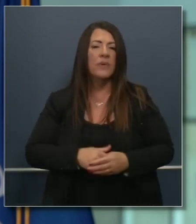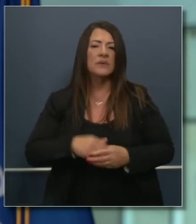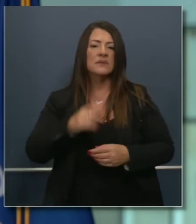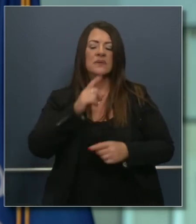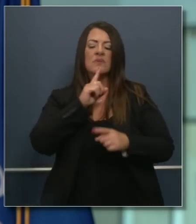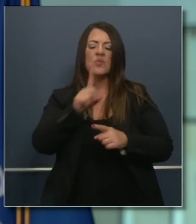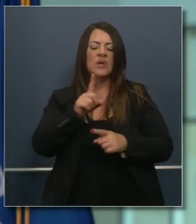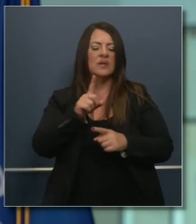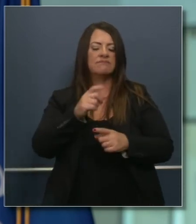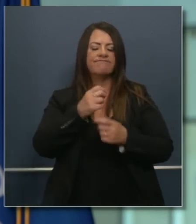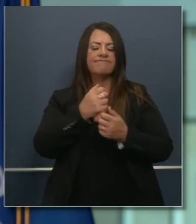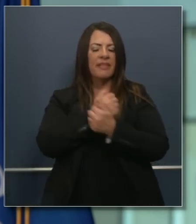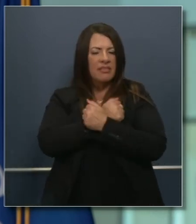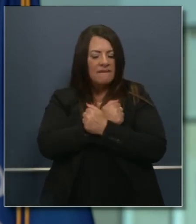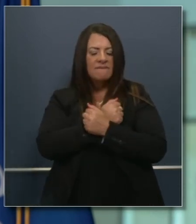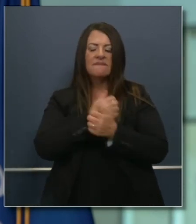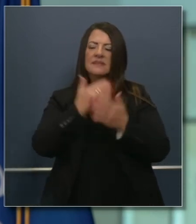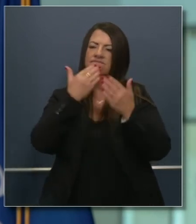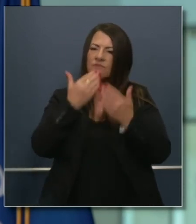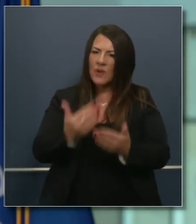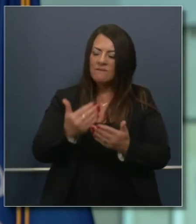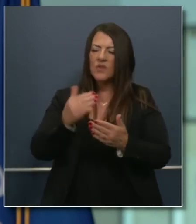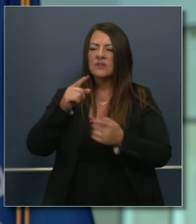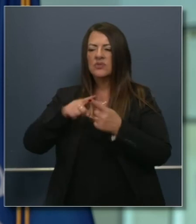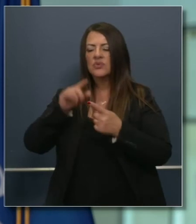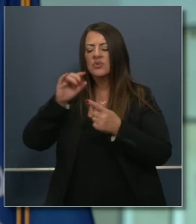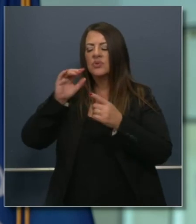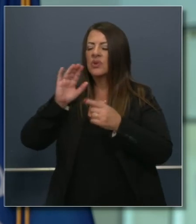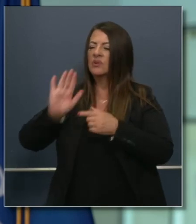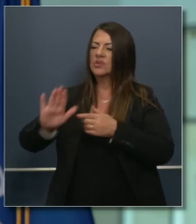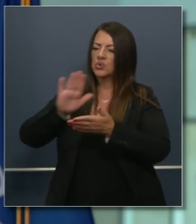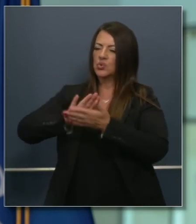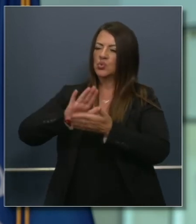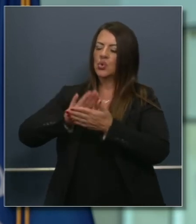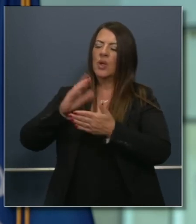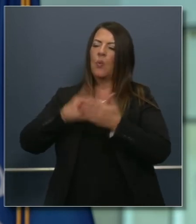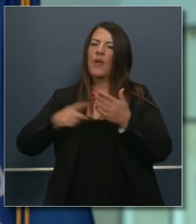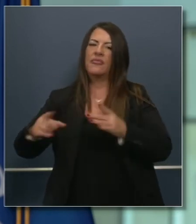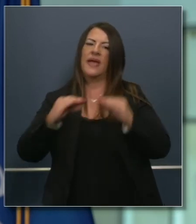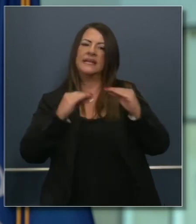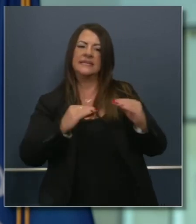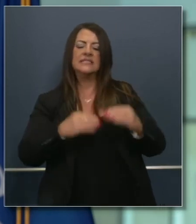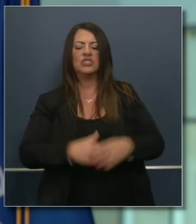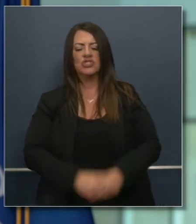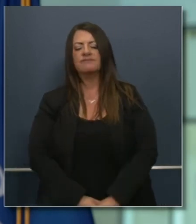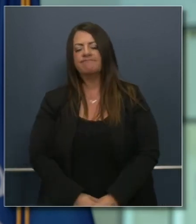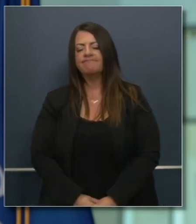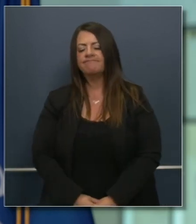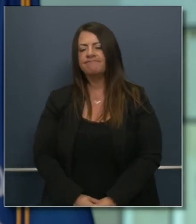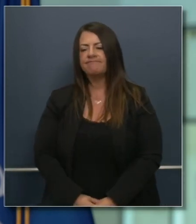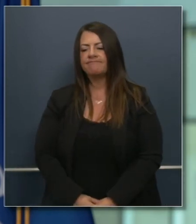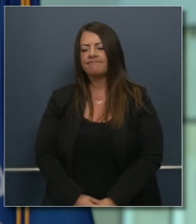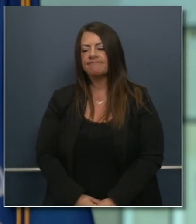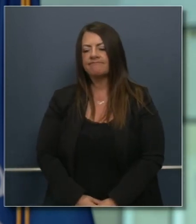reverence for the teachings of that school. Final question. Margaret Carrero, KNX.